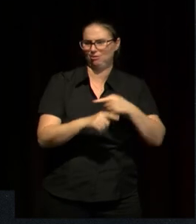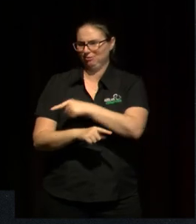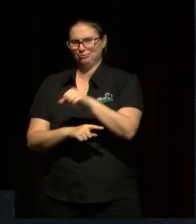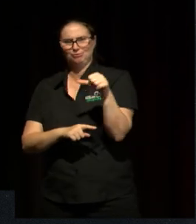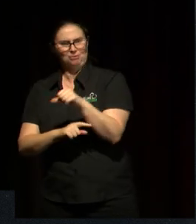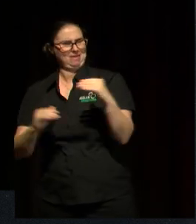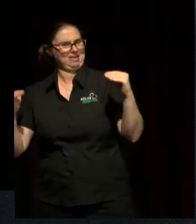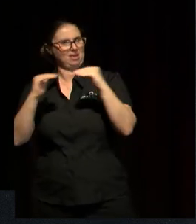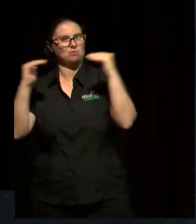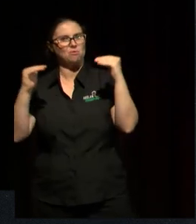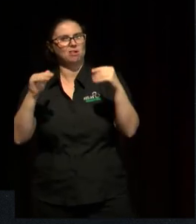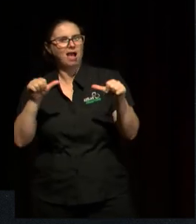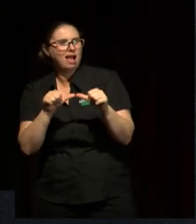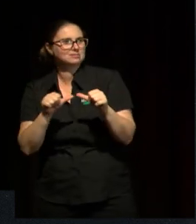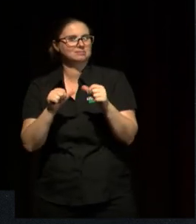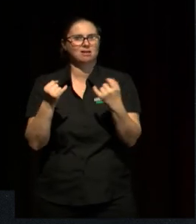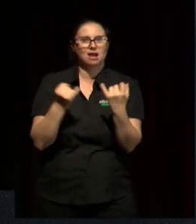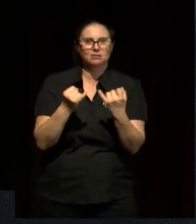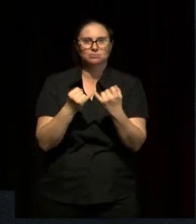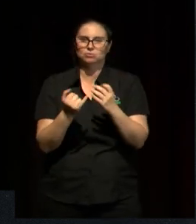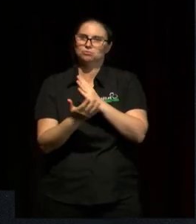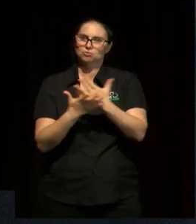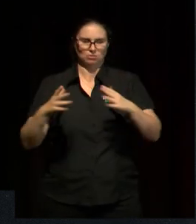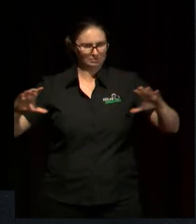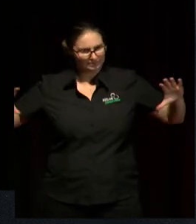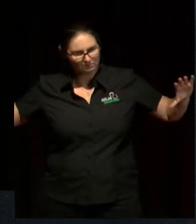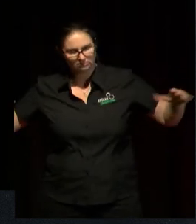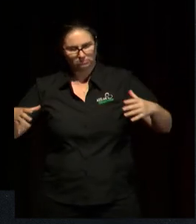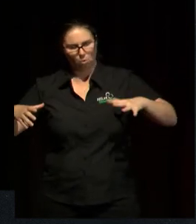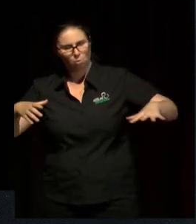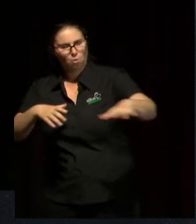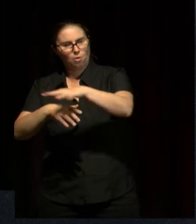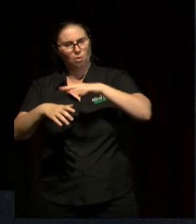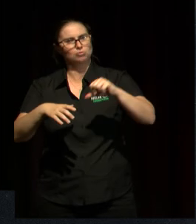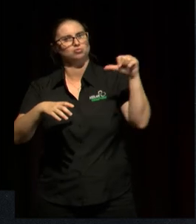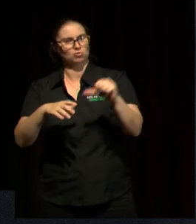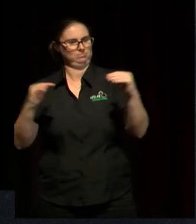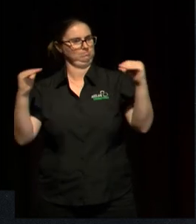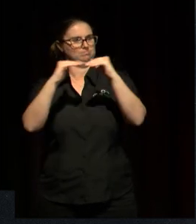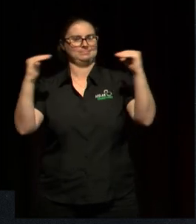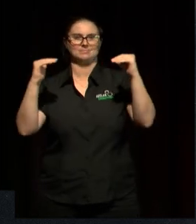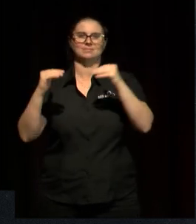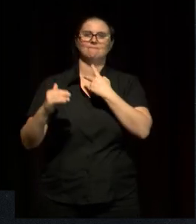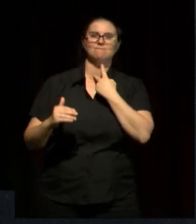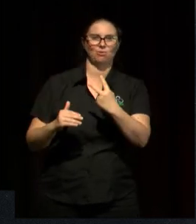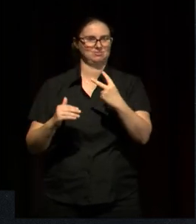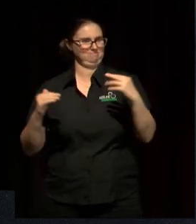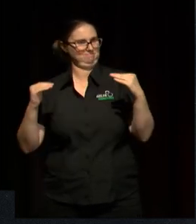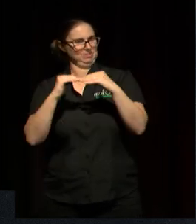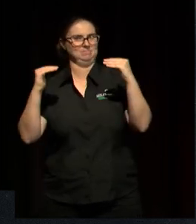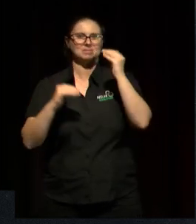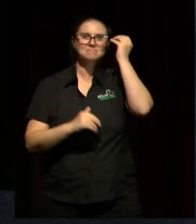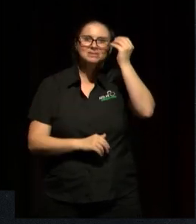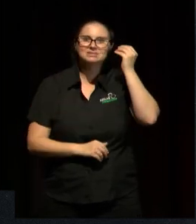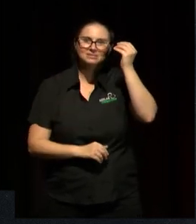the context of a whole, within the context of a whole, collectivity. So I'd say that policy making